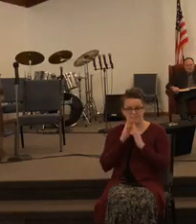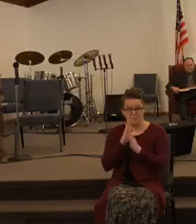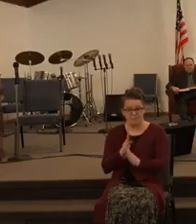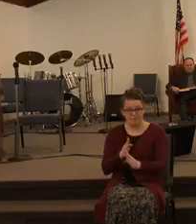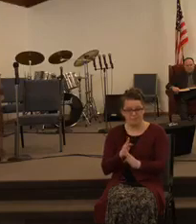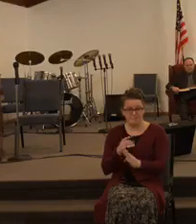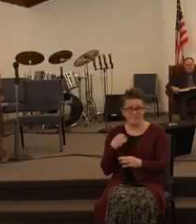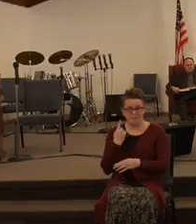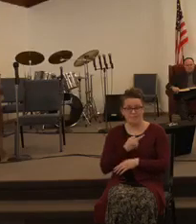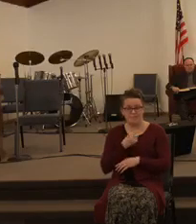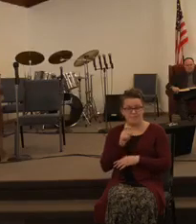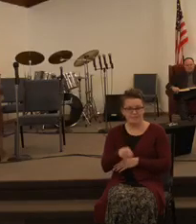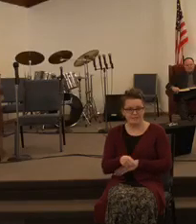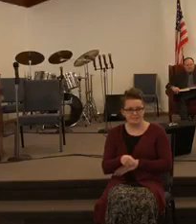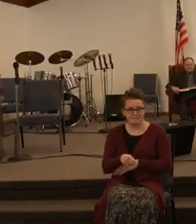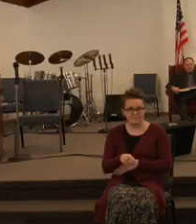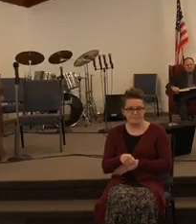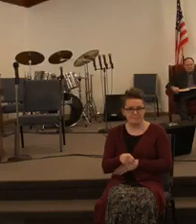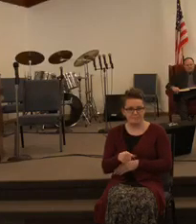is we need to act